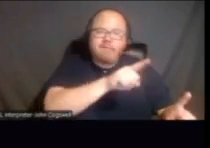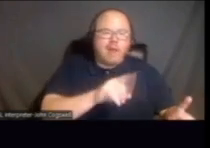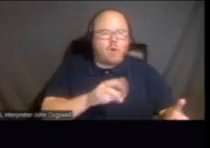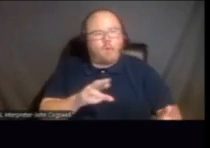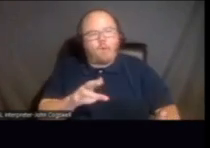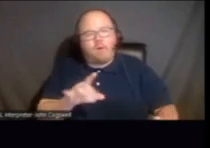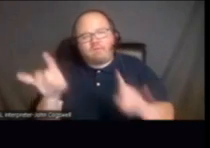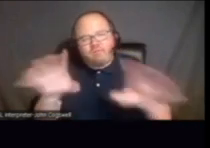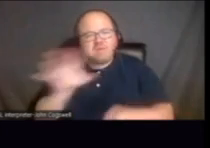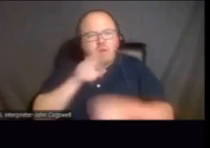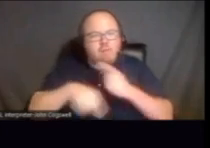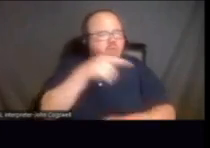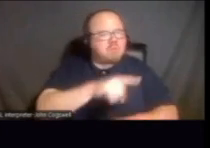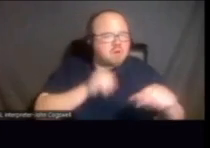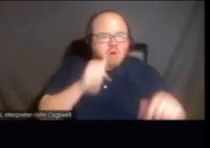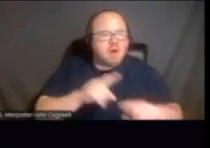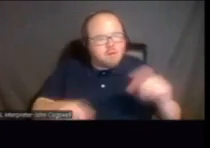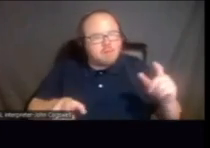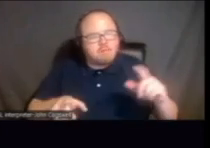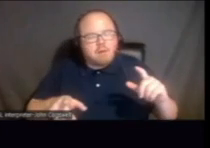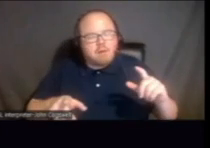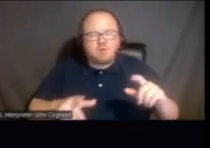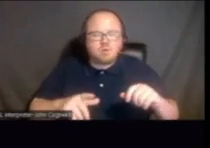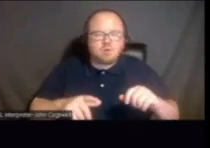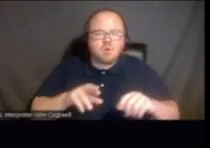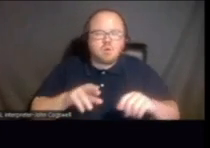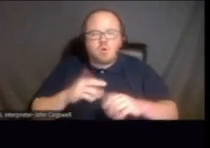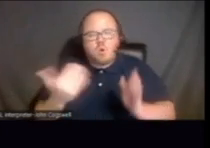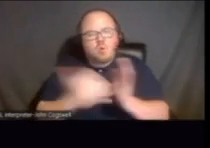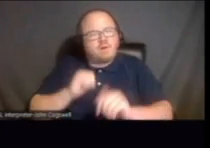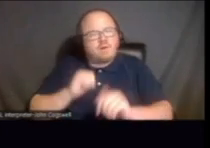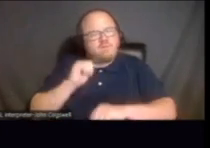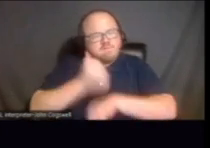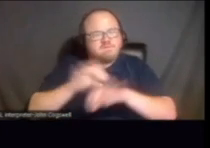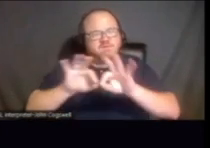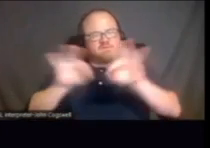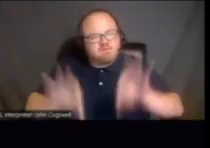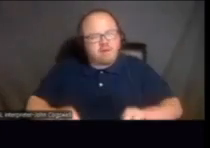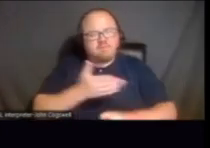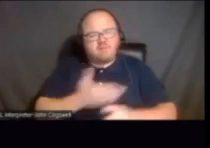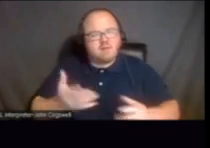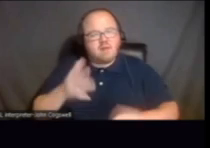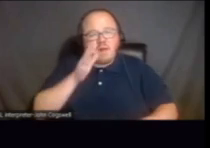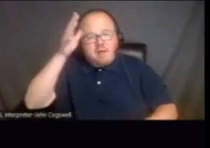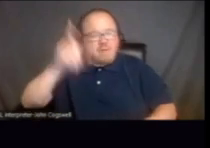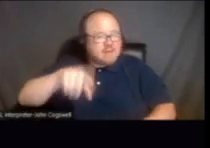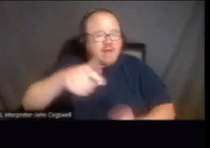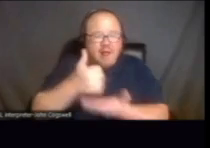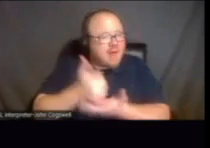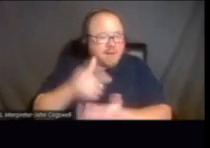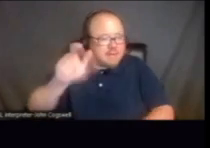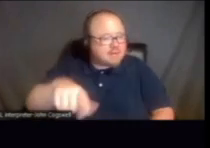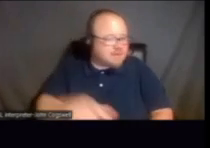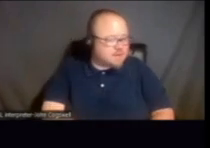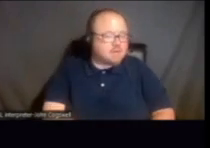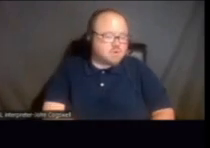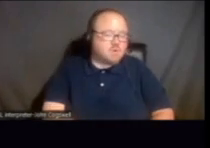but, um, but I think it's just kind of reframing, reframing things. And sometimes people, you know, parents, we do need help, but I think those